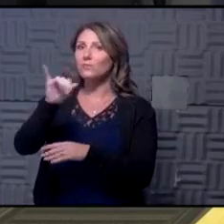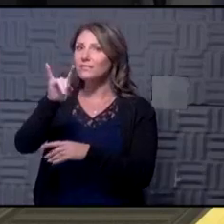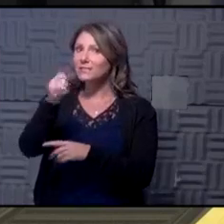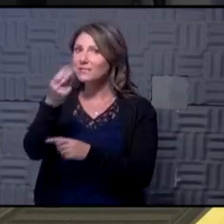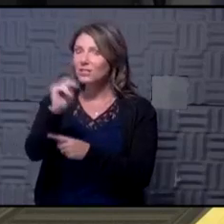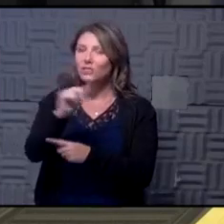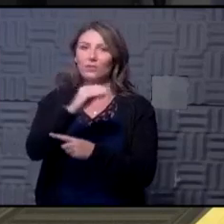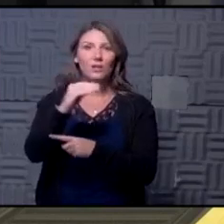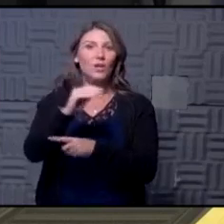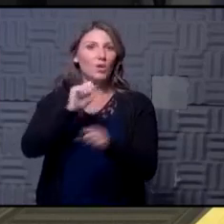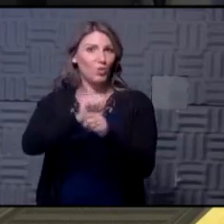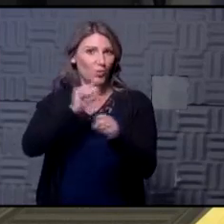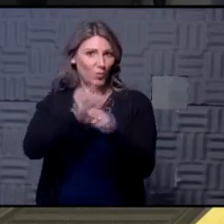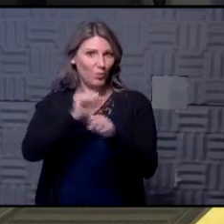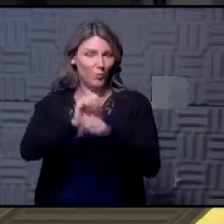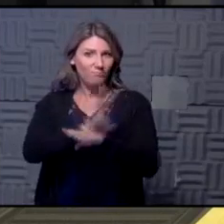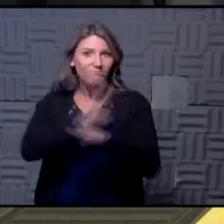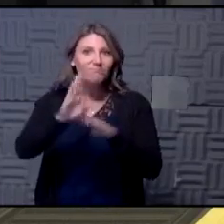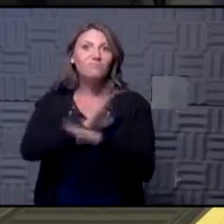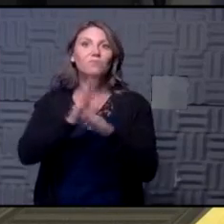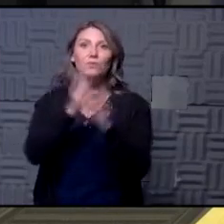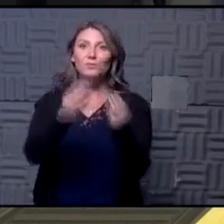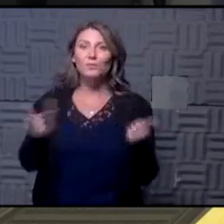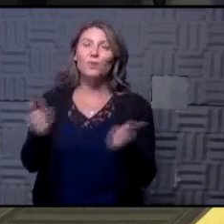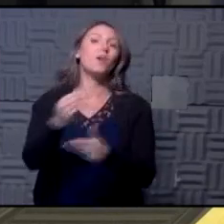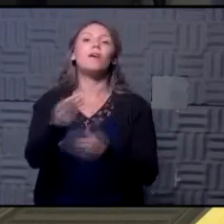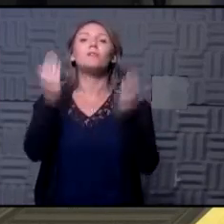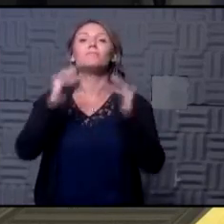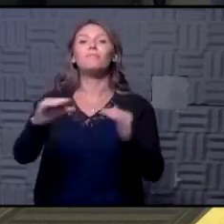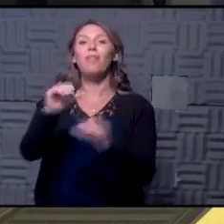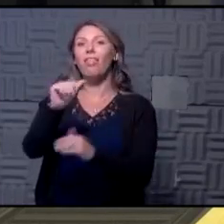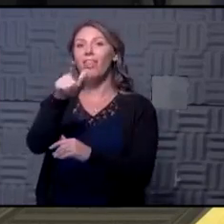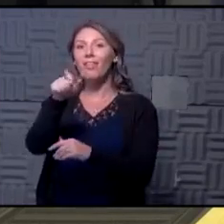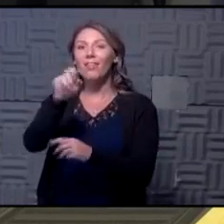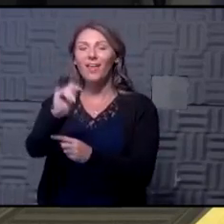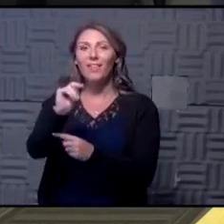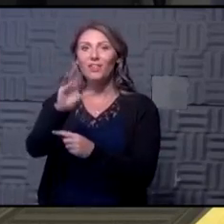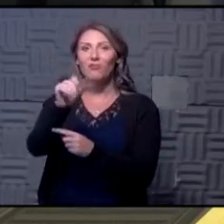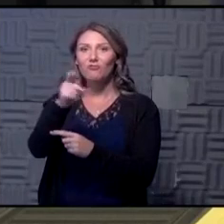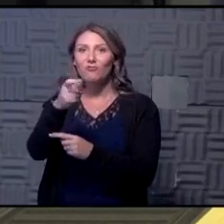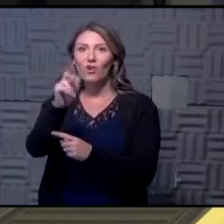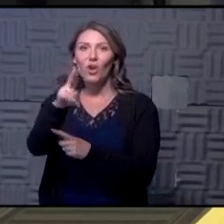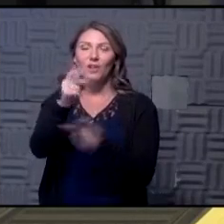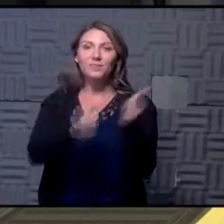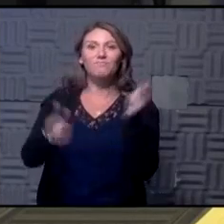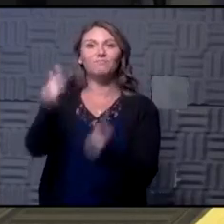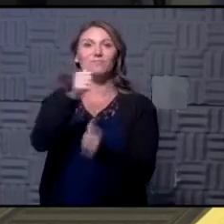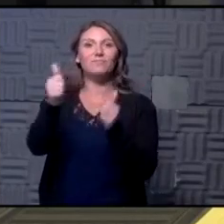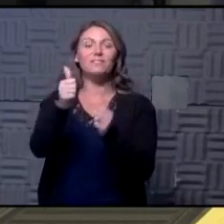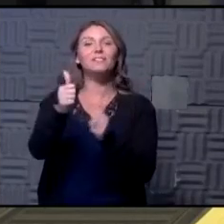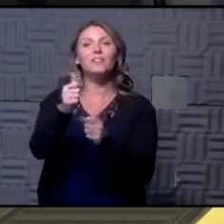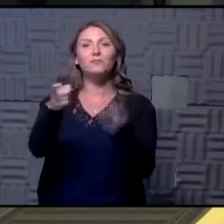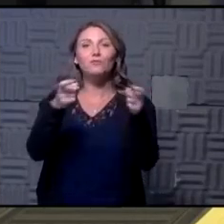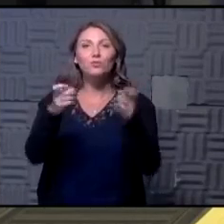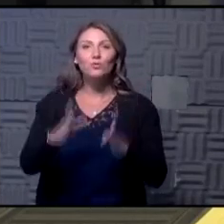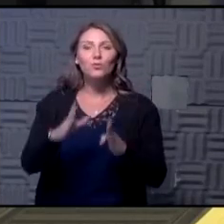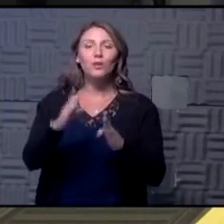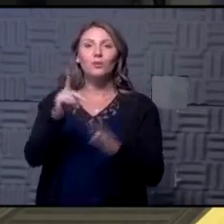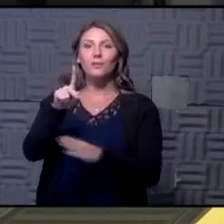workforce solutions at the Wyandotte Economic Development Council and we have Alan Carr joining us he is the executive director of the KCK